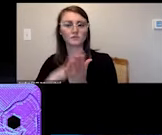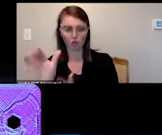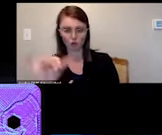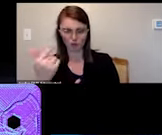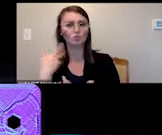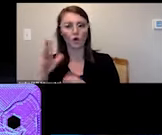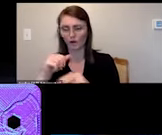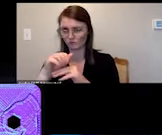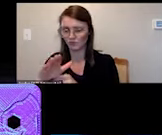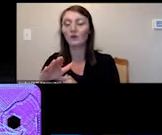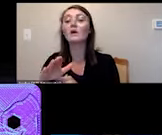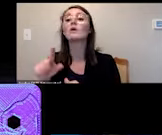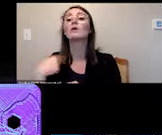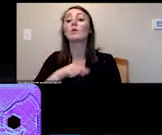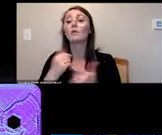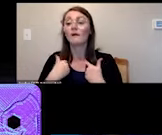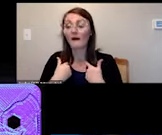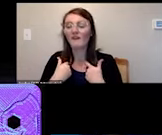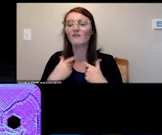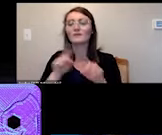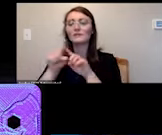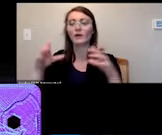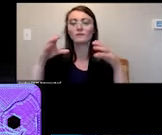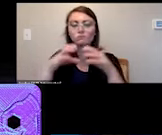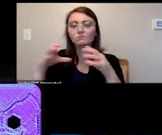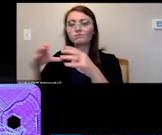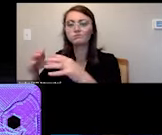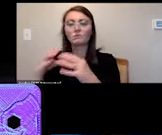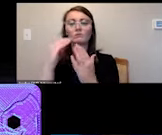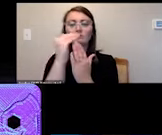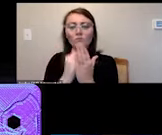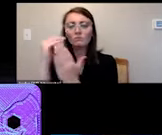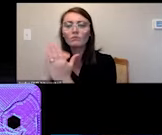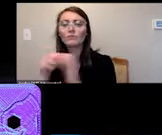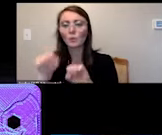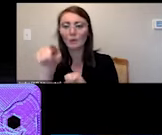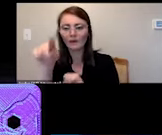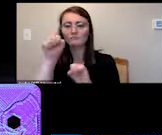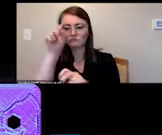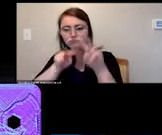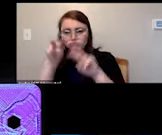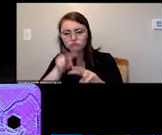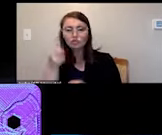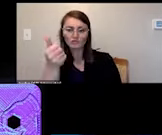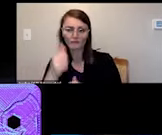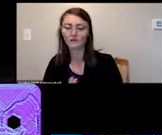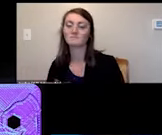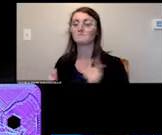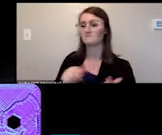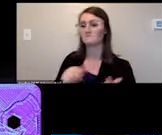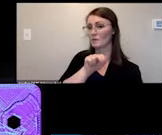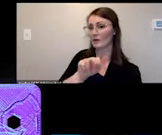thingiverse page where we have made collections that you can then browse awesome so what we'll do is during the next talk i'll be sure to get that uh